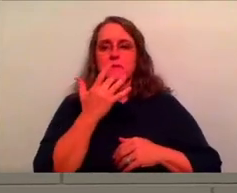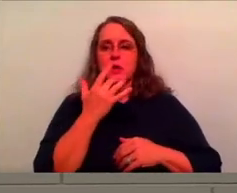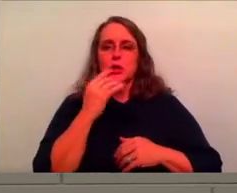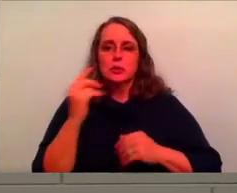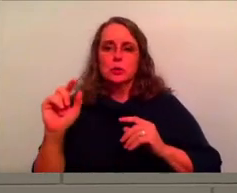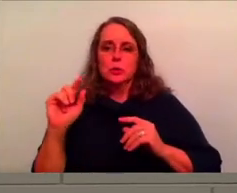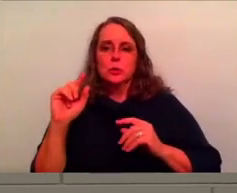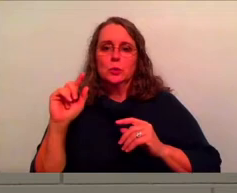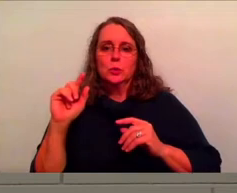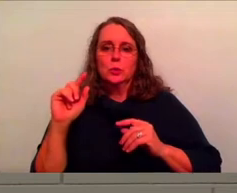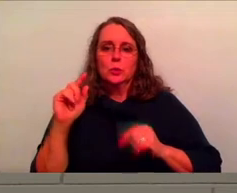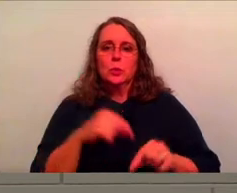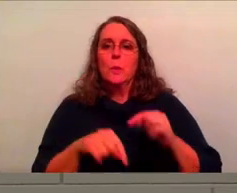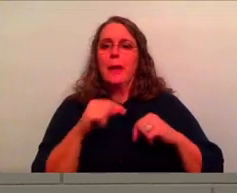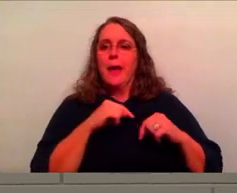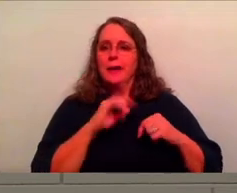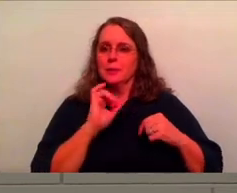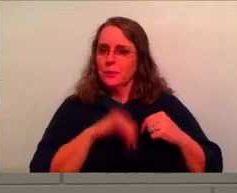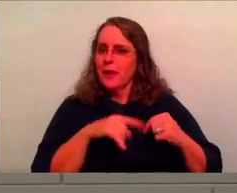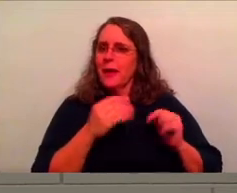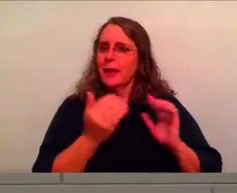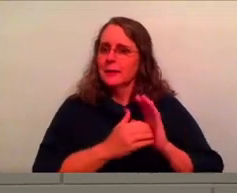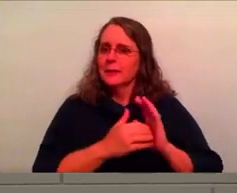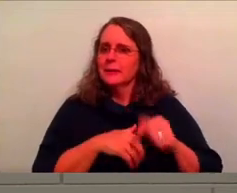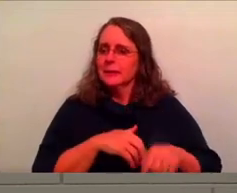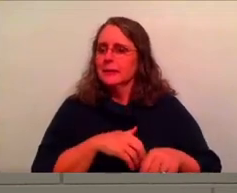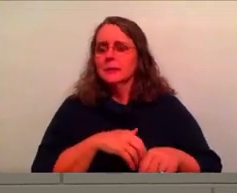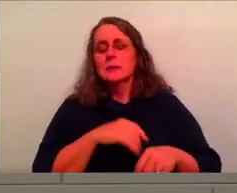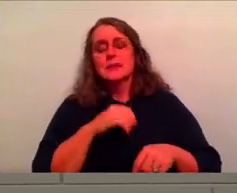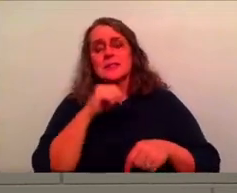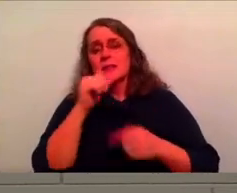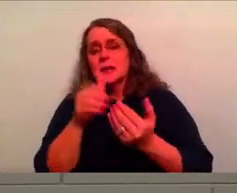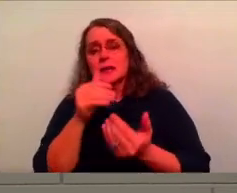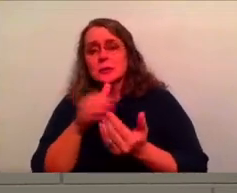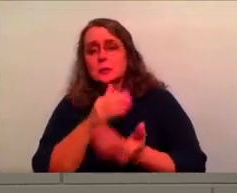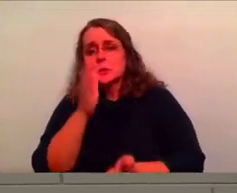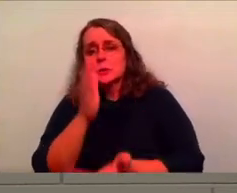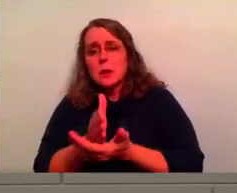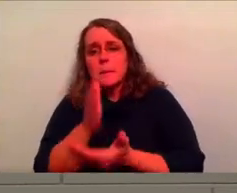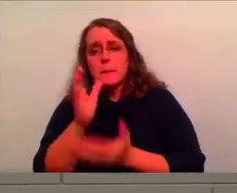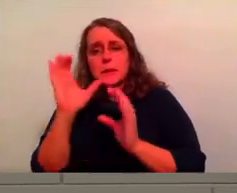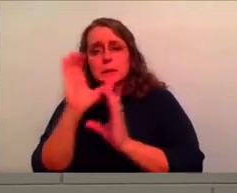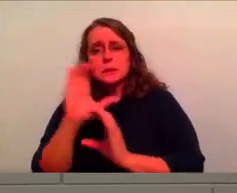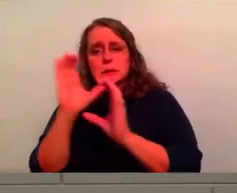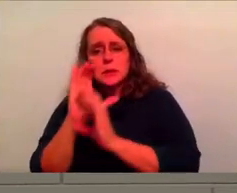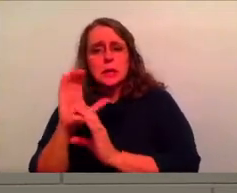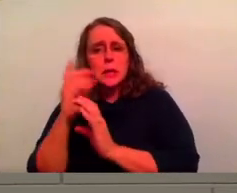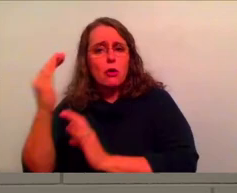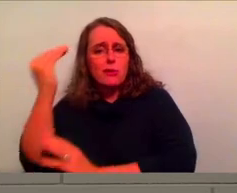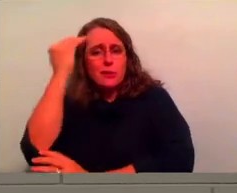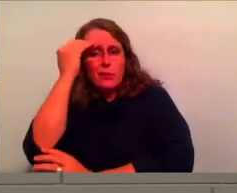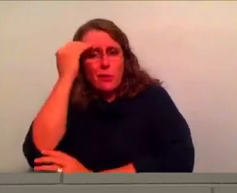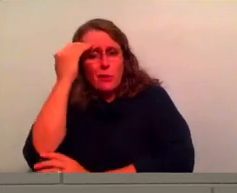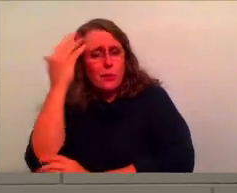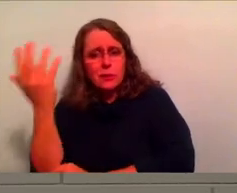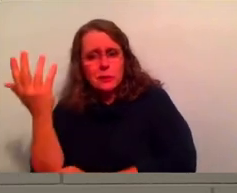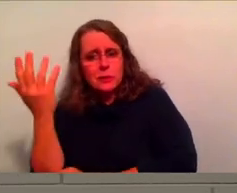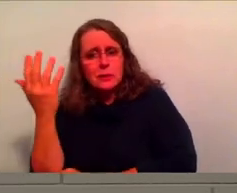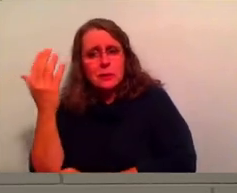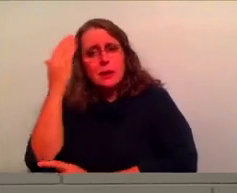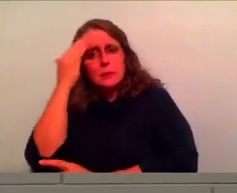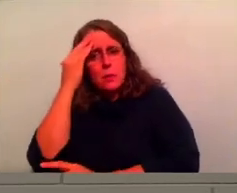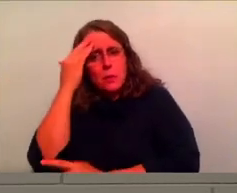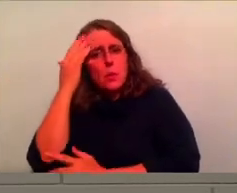to it. Um, and it's not easy to stop seeking what's, what's known. Um, we, we know what we've been there.